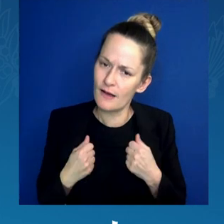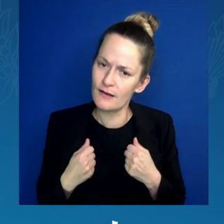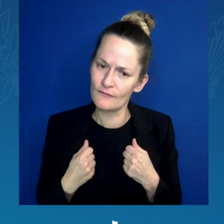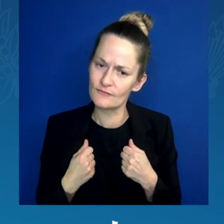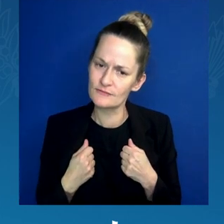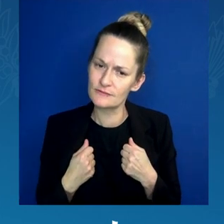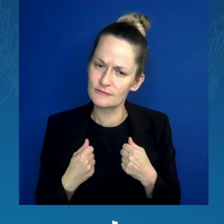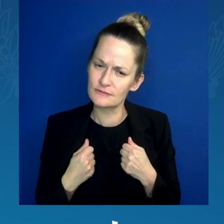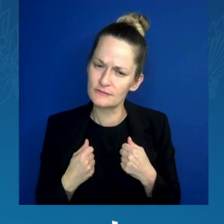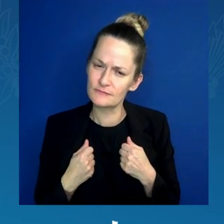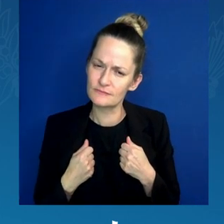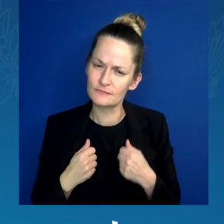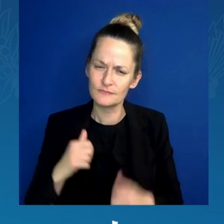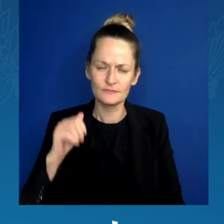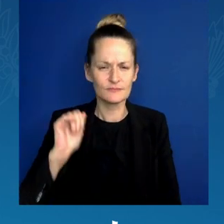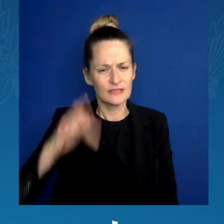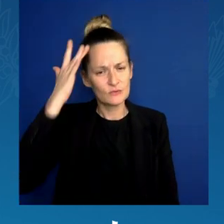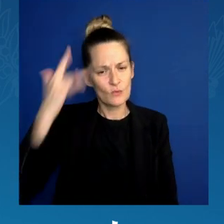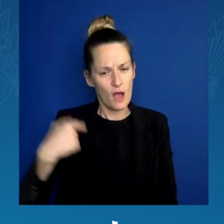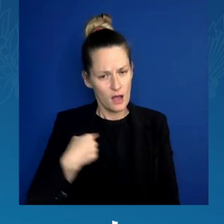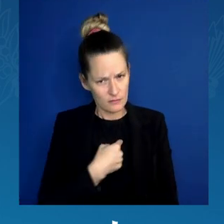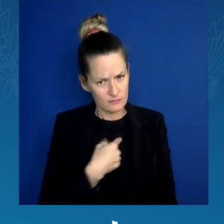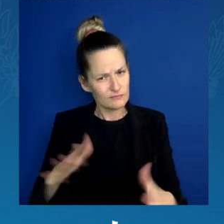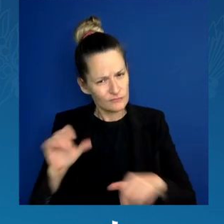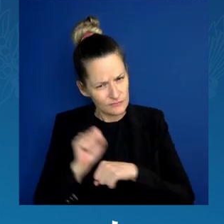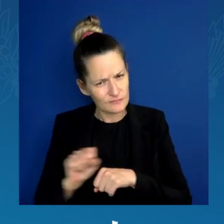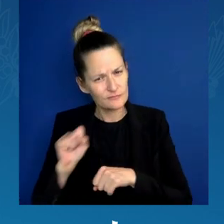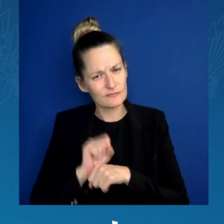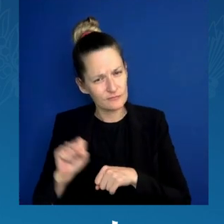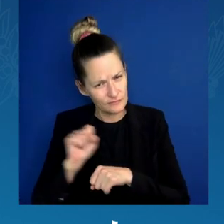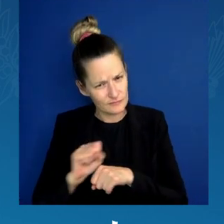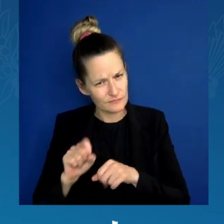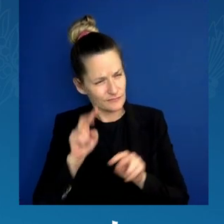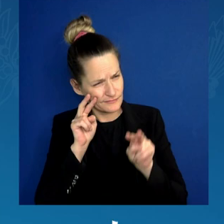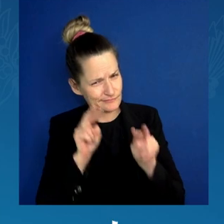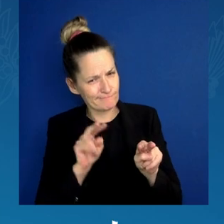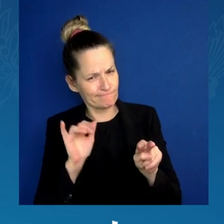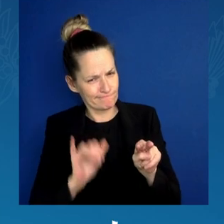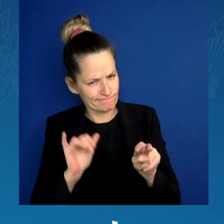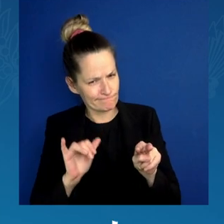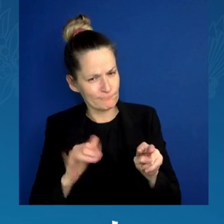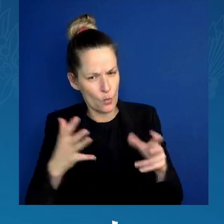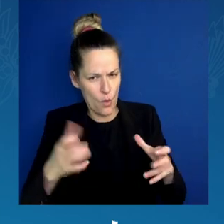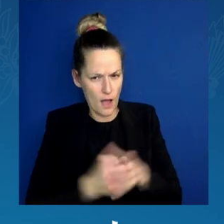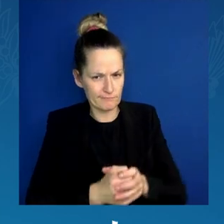background checks for gun purchases for people under 21 years old.